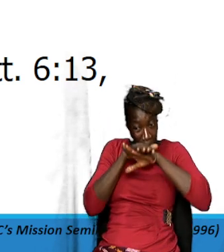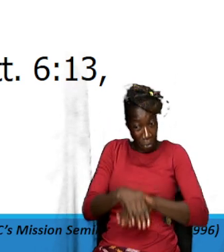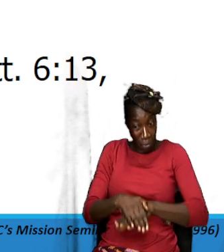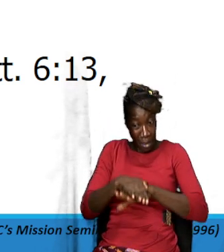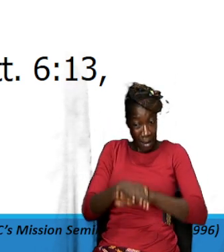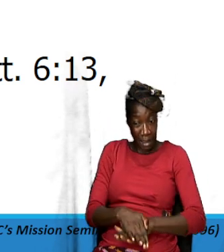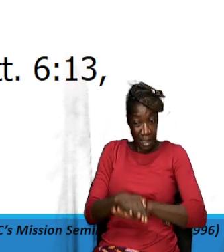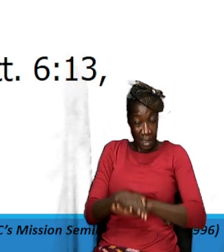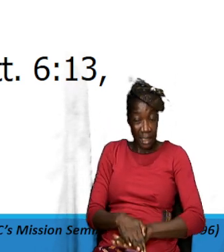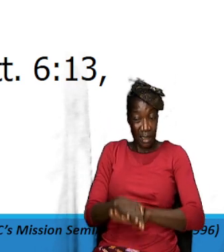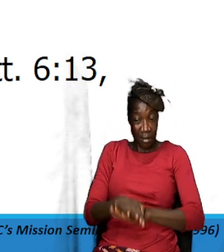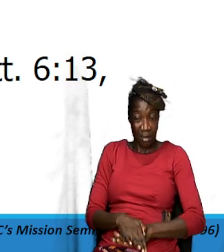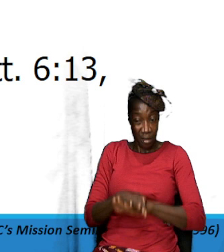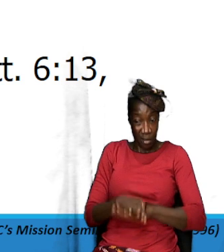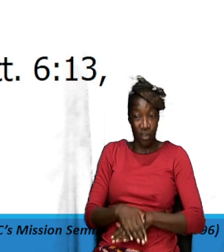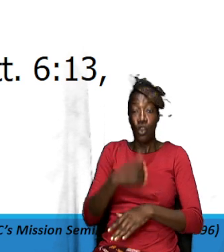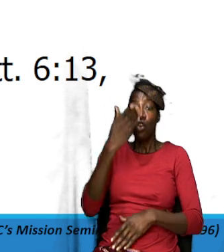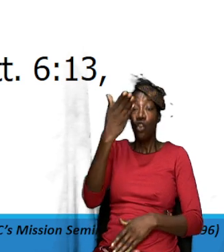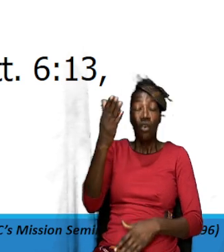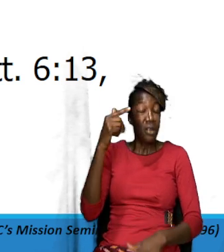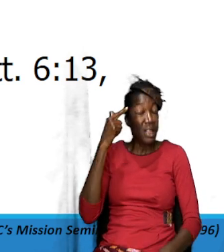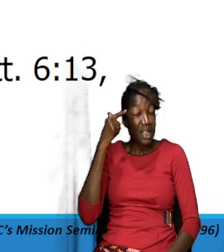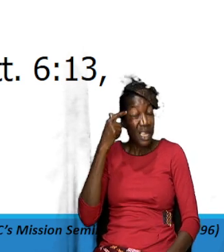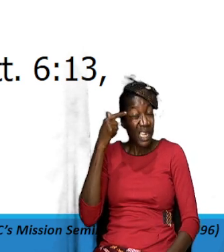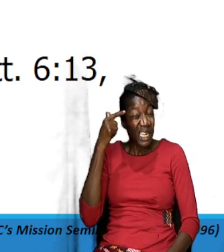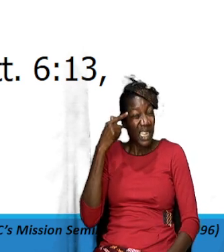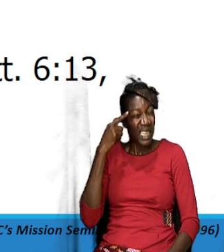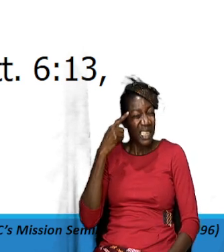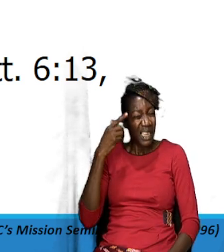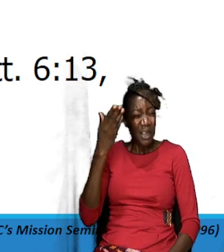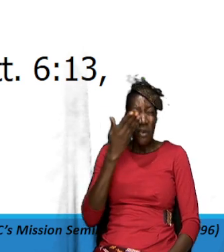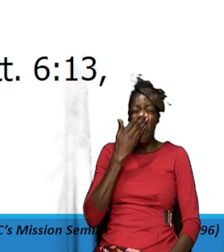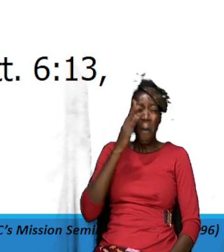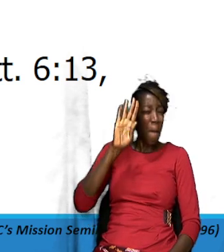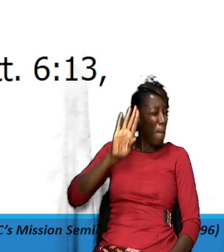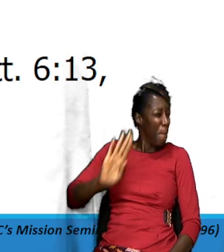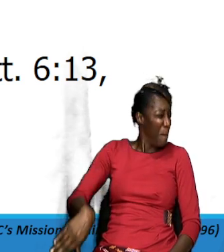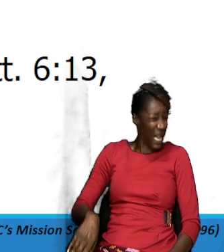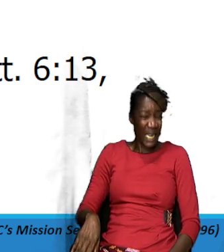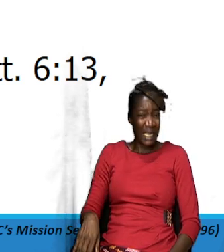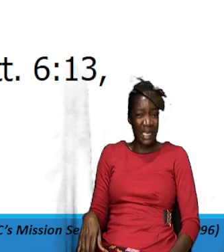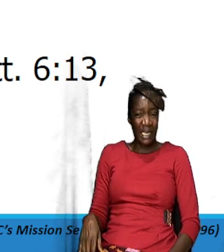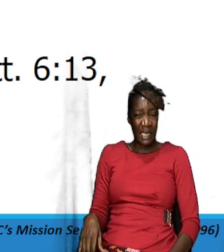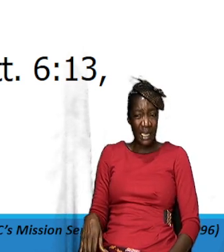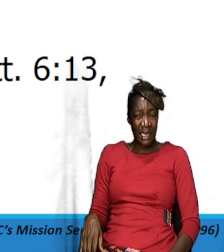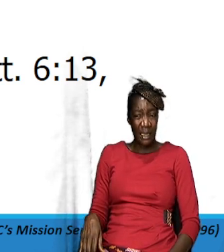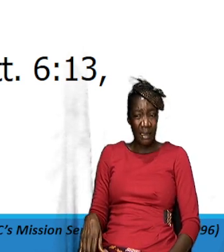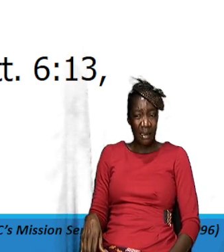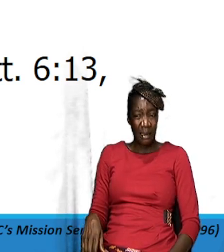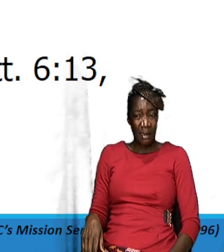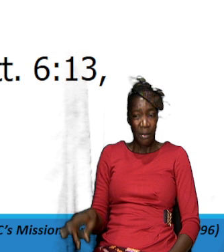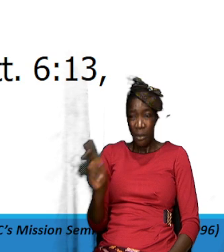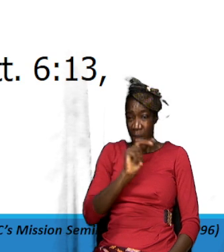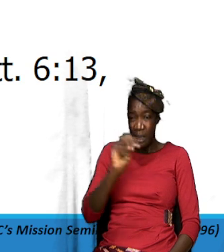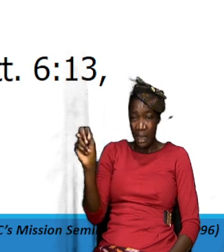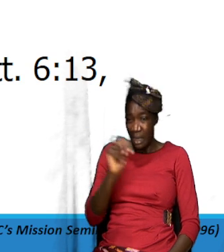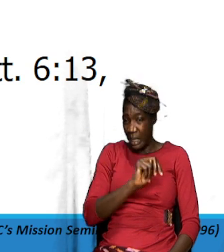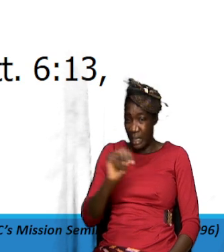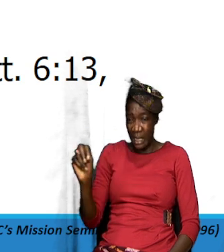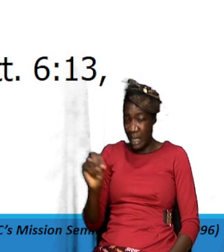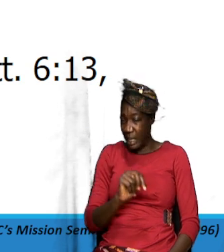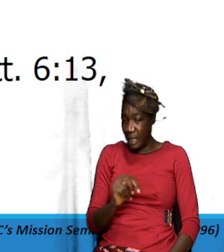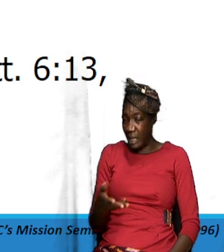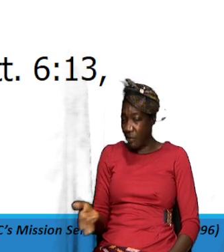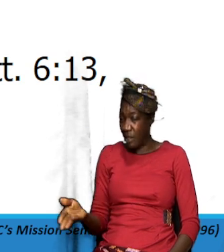constantly bombard our thoughts with negative things and constantly bombard our thoughts with sexual things